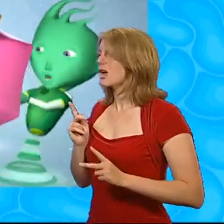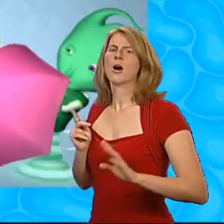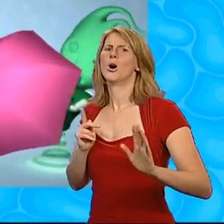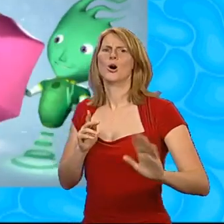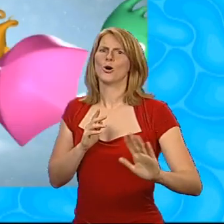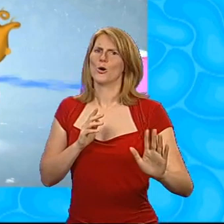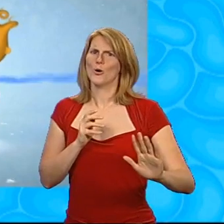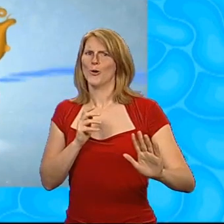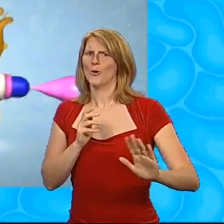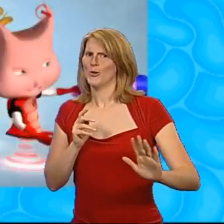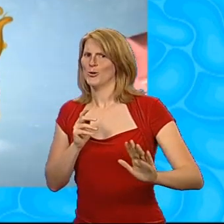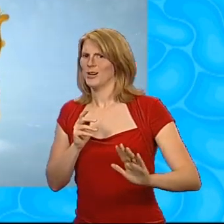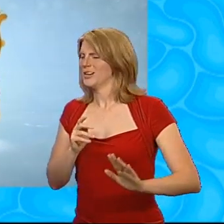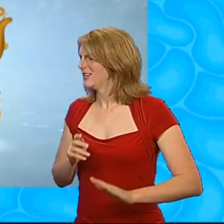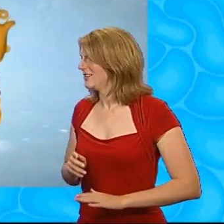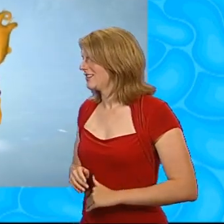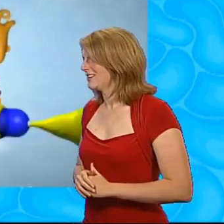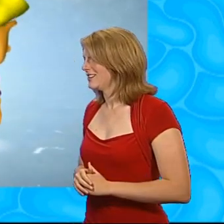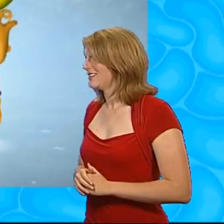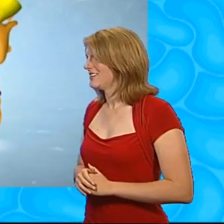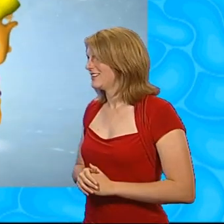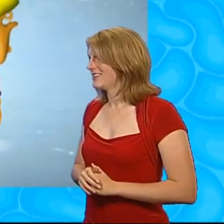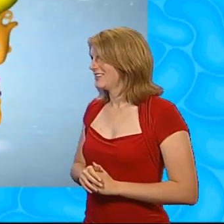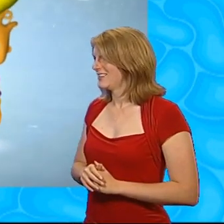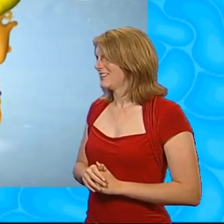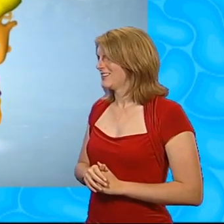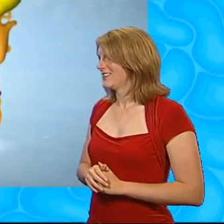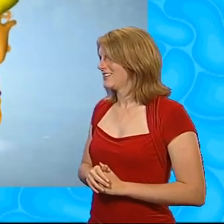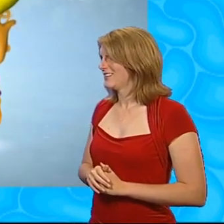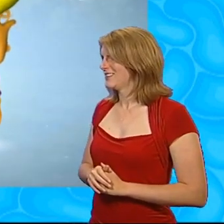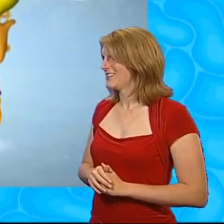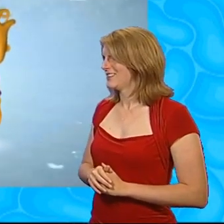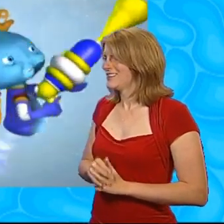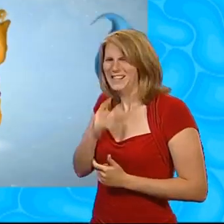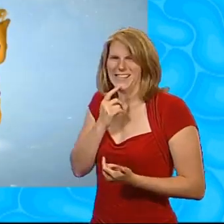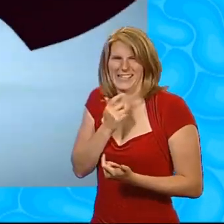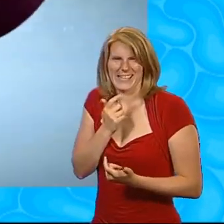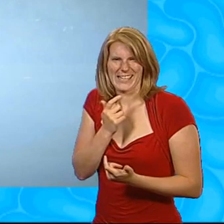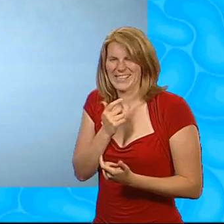No, not there. Oh! He-he-he.